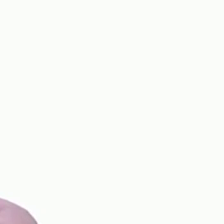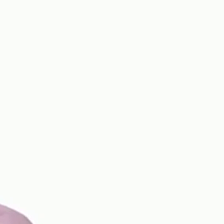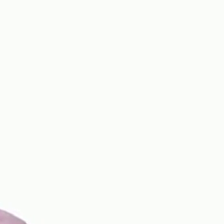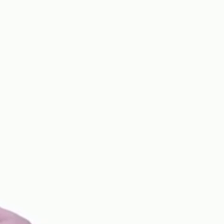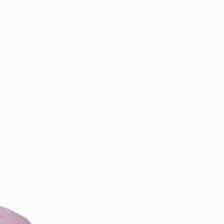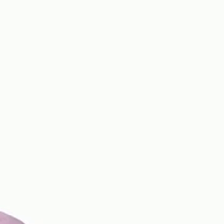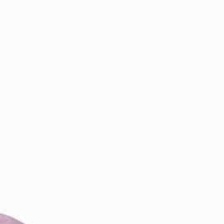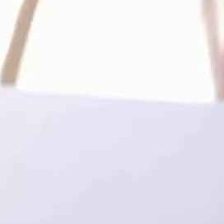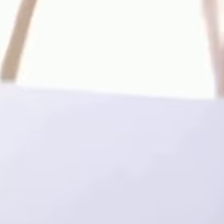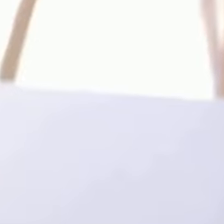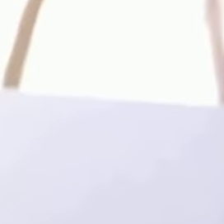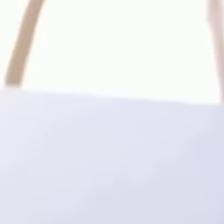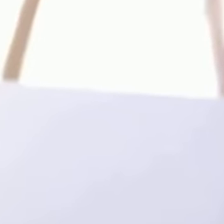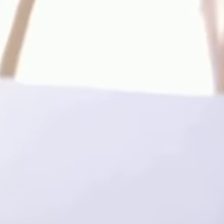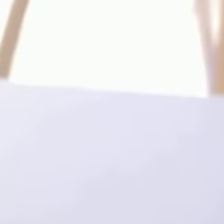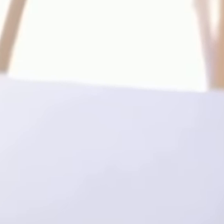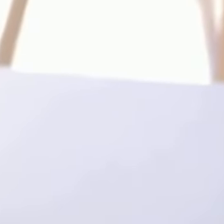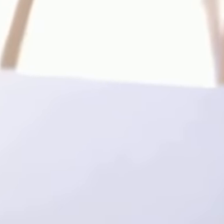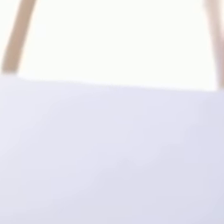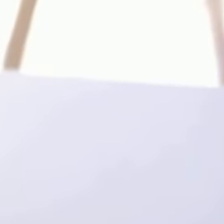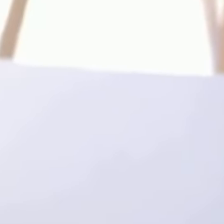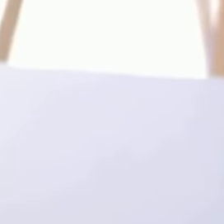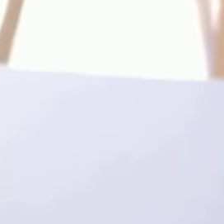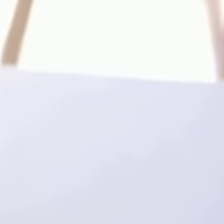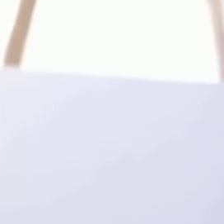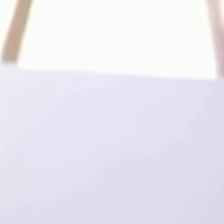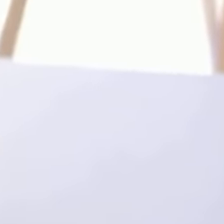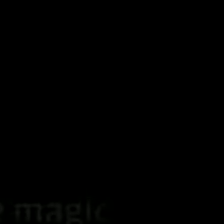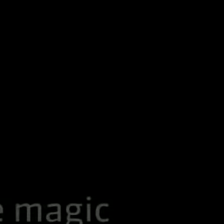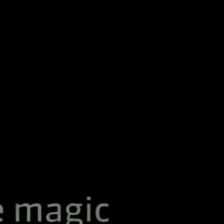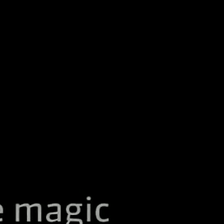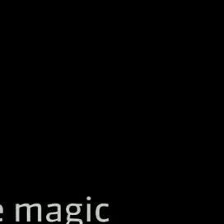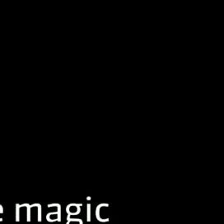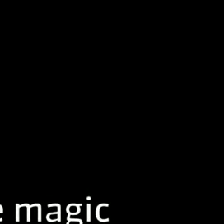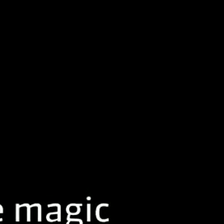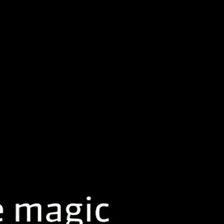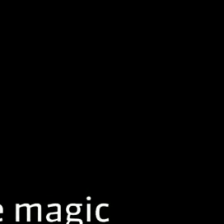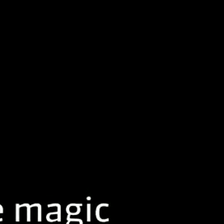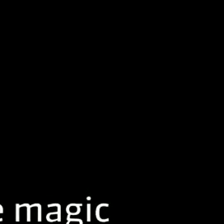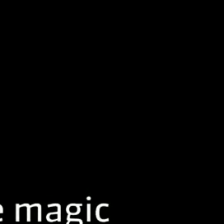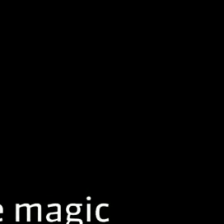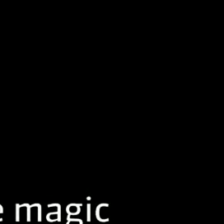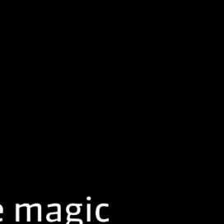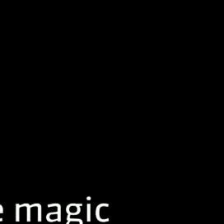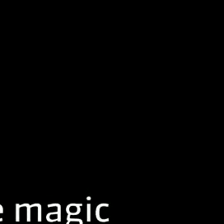41. Yeah. Is that right? Yeah. Yeah, that's right. Five.